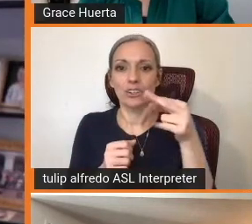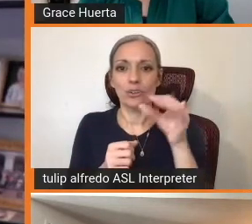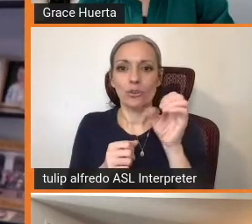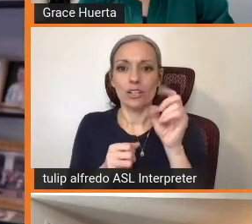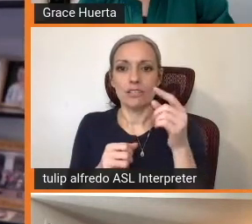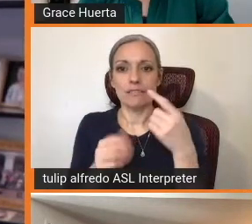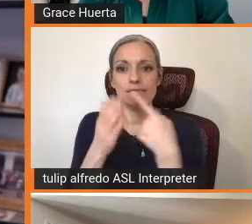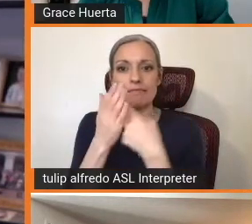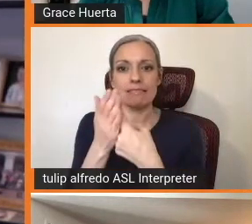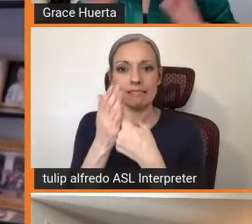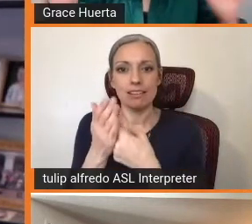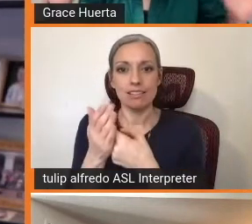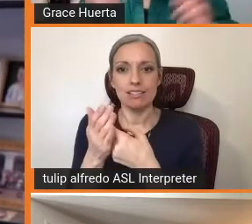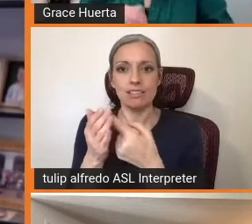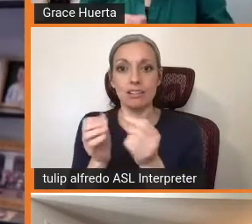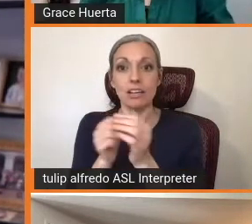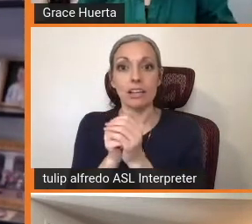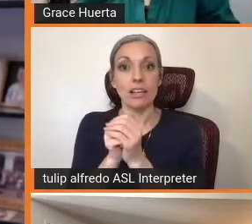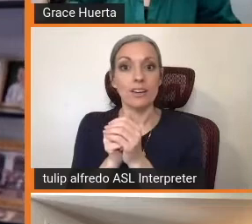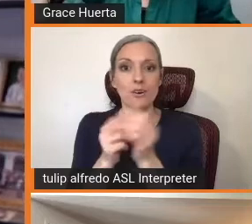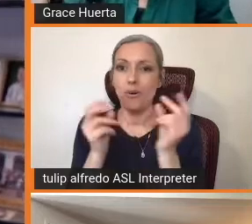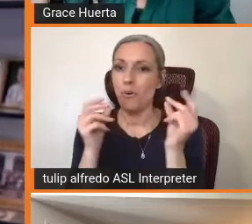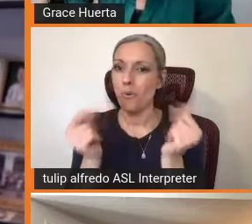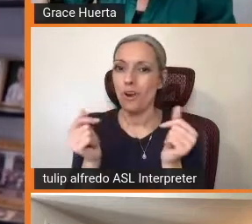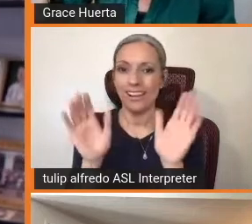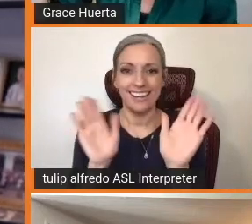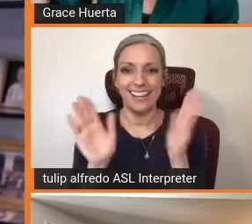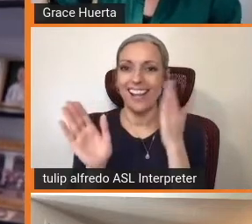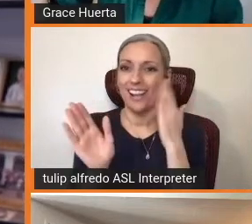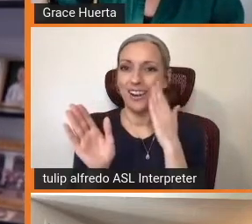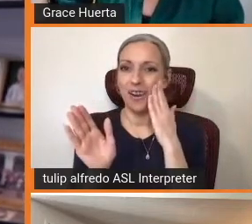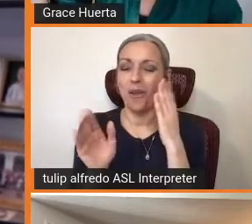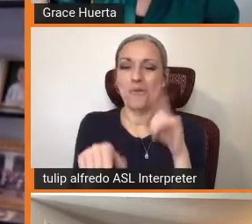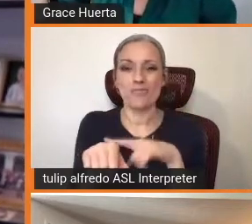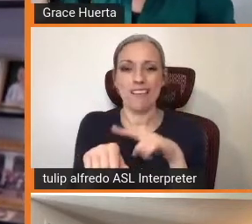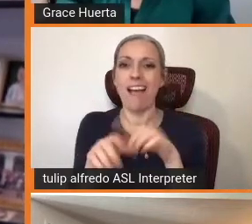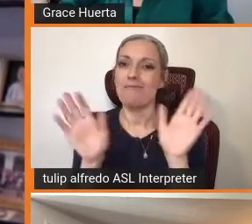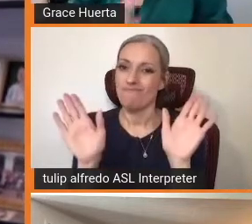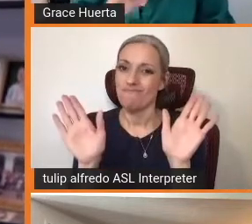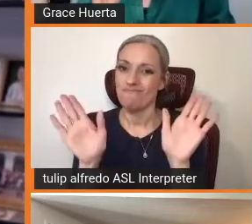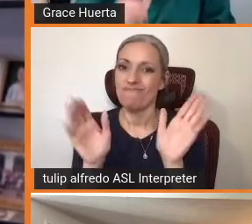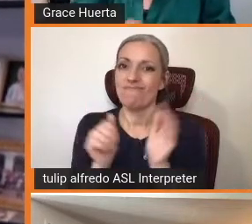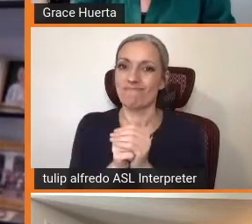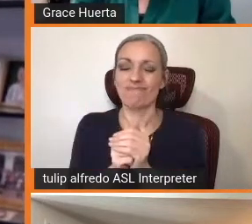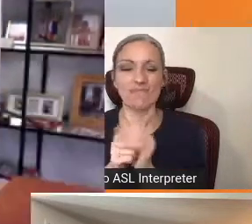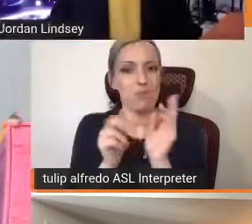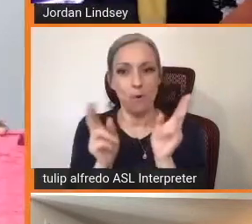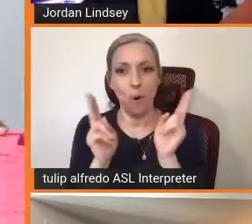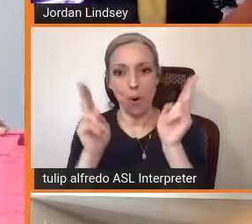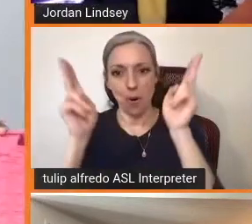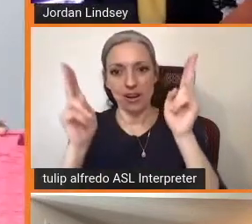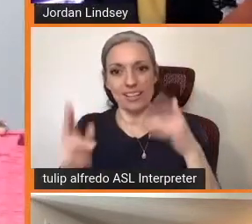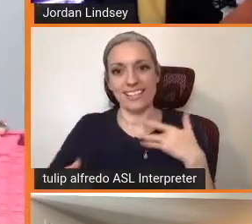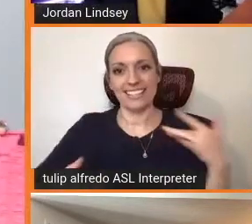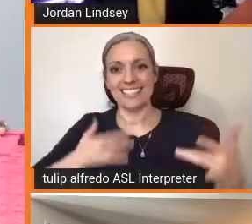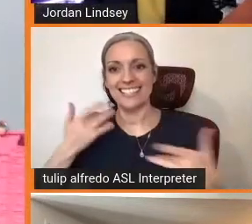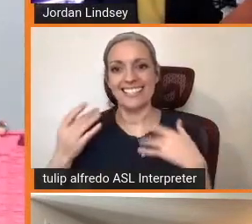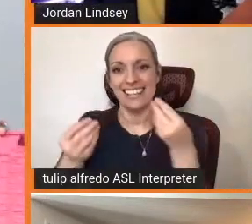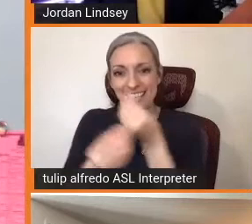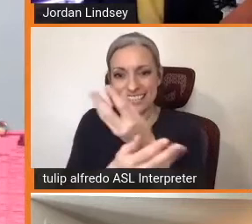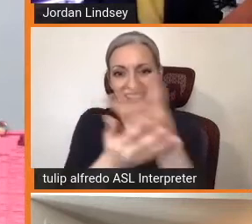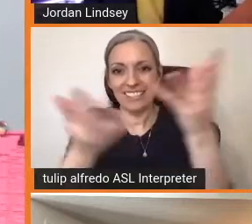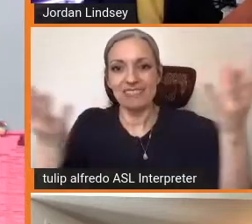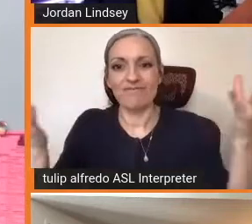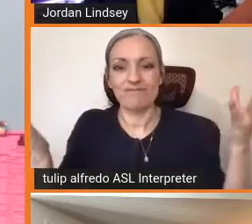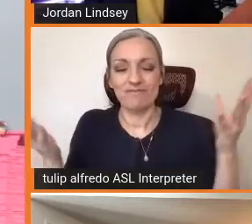just a couple quick minutes. Yeah, I know we're really, I'm seeing it. Yeah, no, real quick, because I know it's exciting news. I just want to let